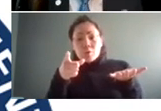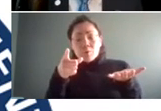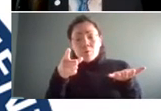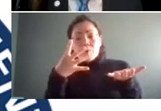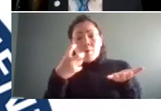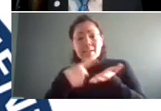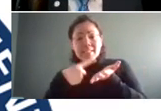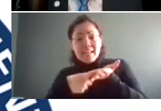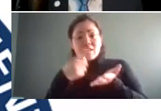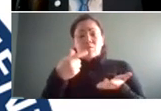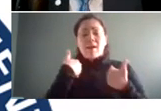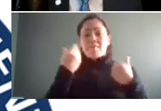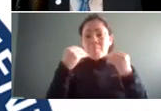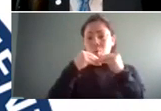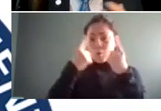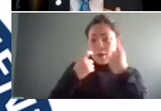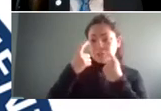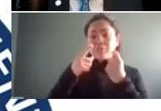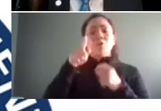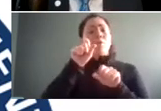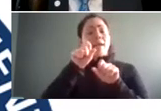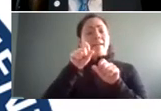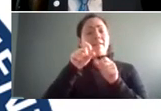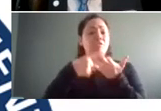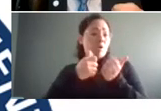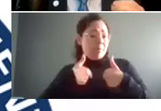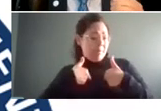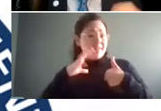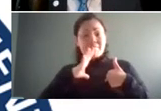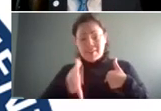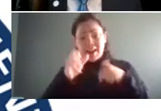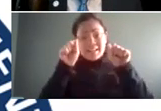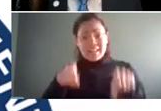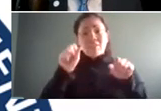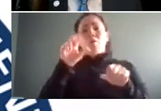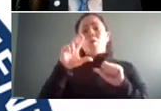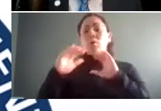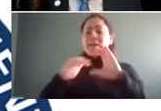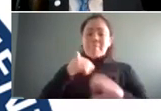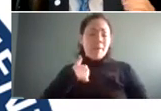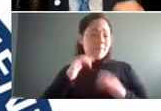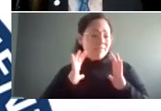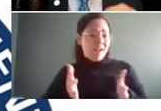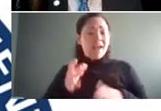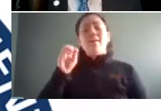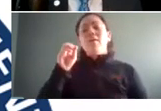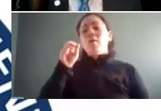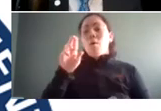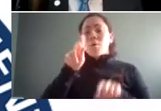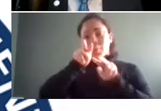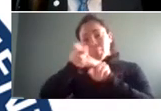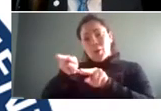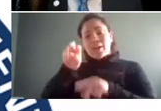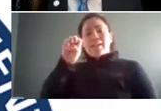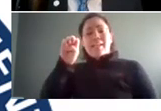today and you still have questions about that you can either talk to me afterwards or email me afterwards or go to the EEOC's